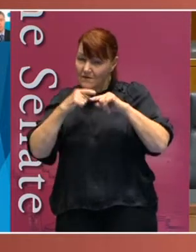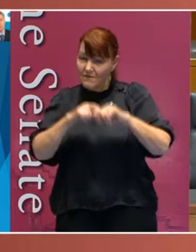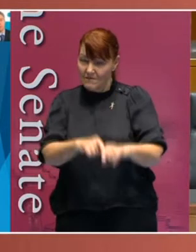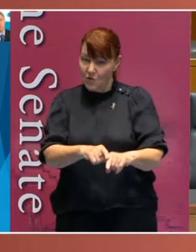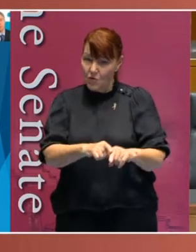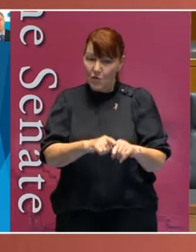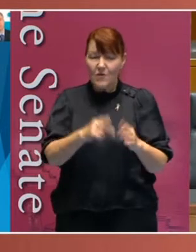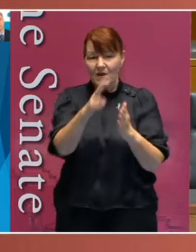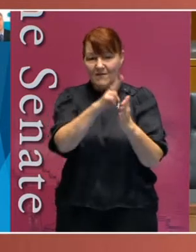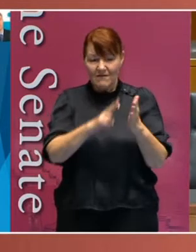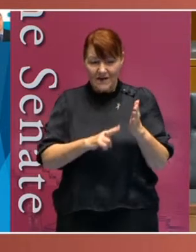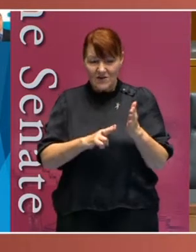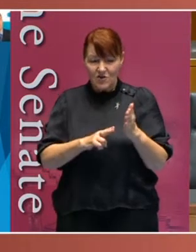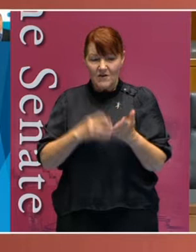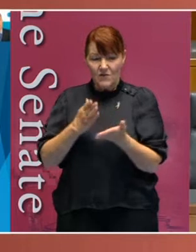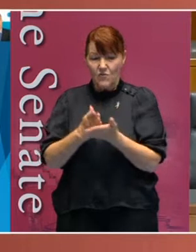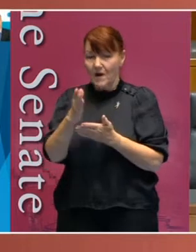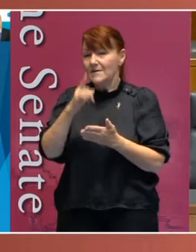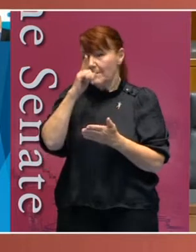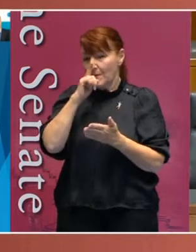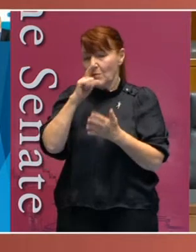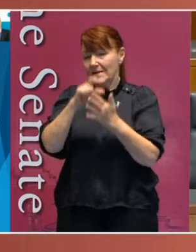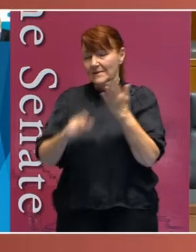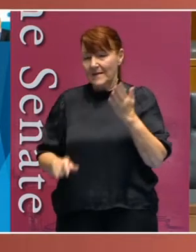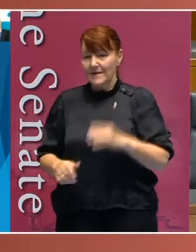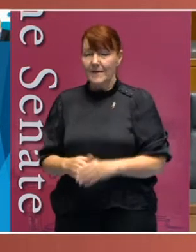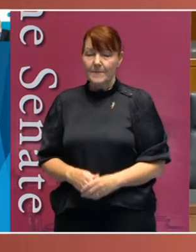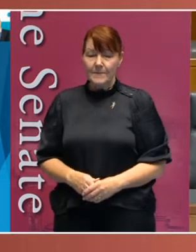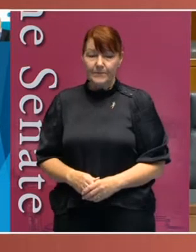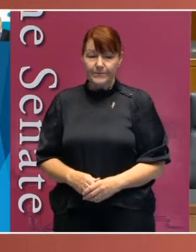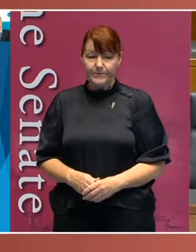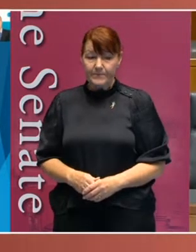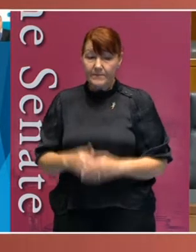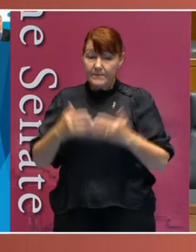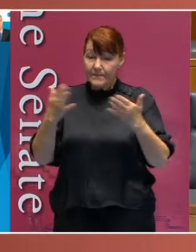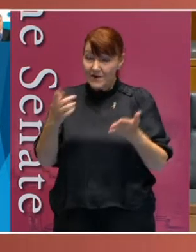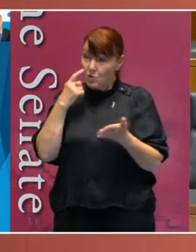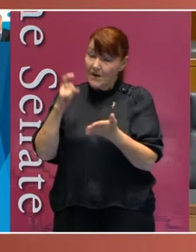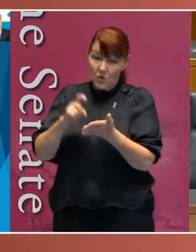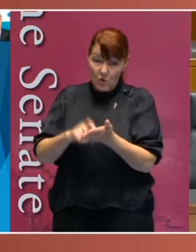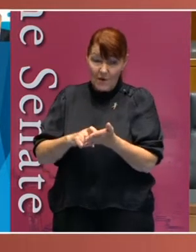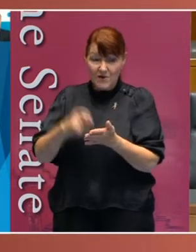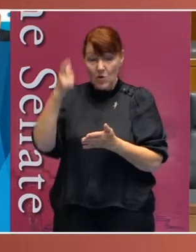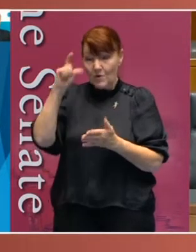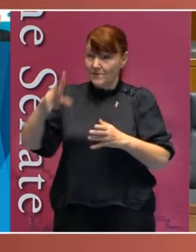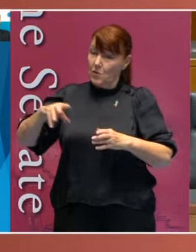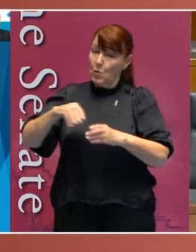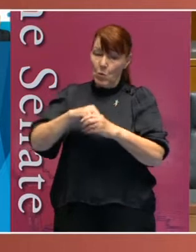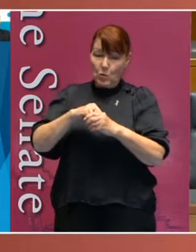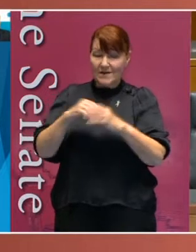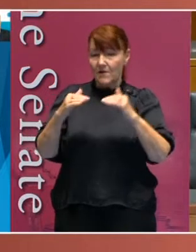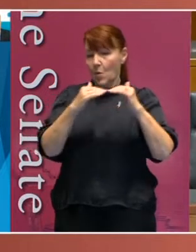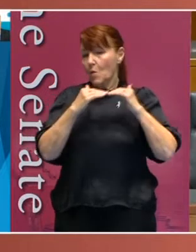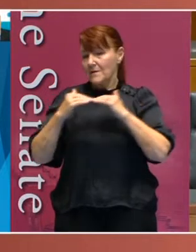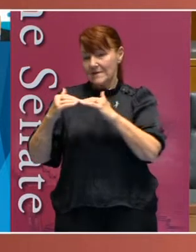the Rights of Persons with Disability. It, therefore, should acknowledge a concept of inclusive equality.